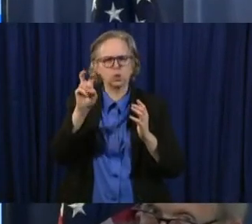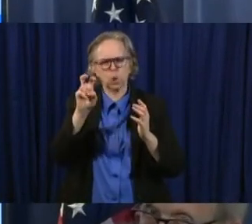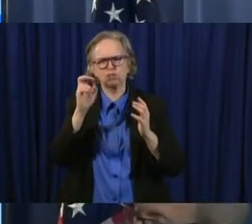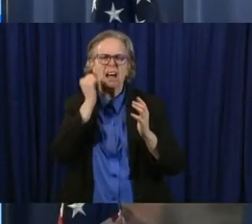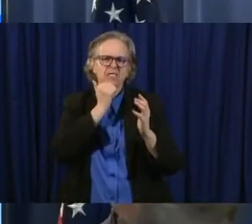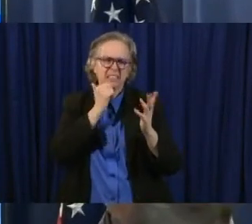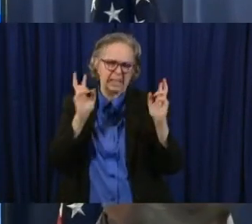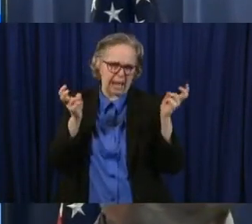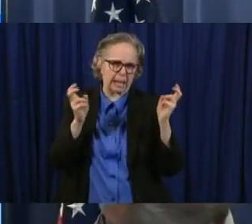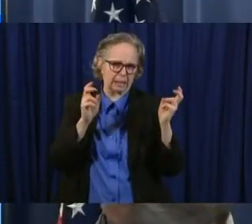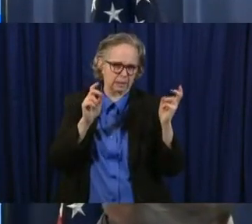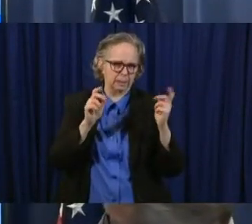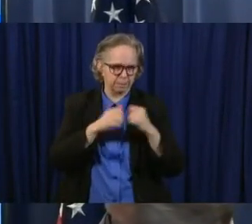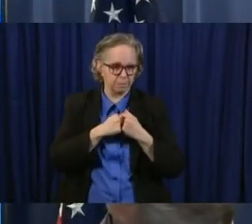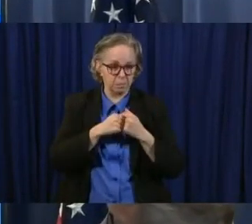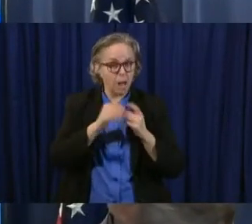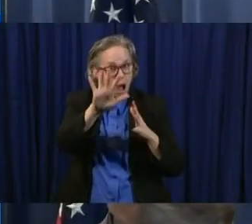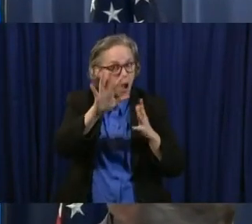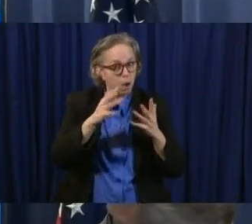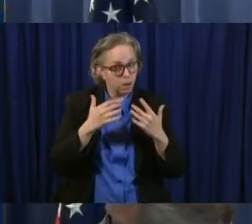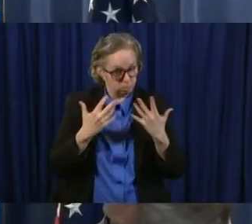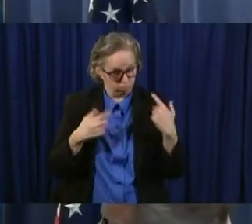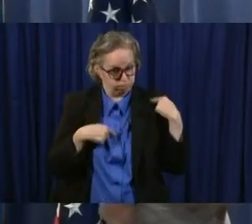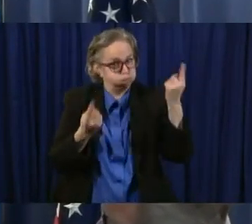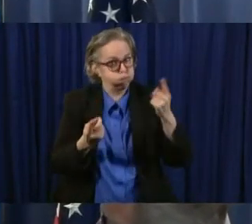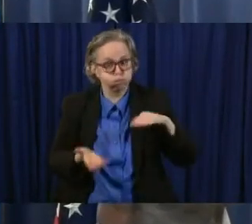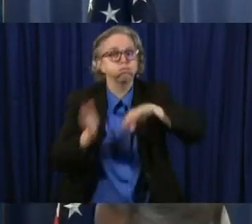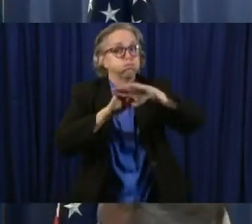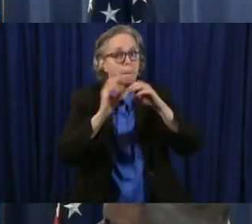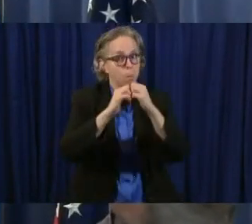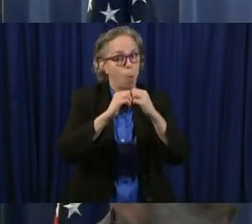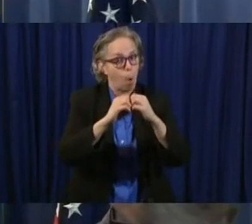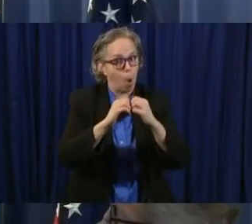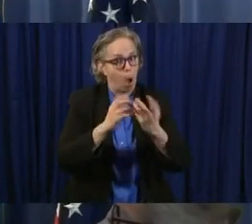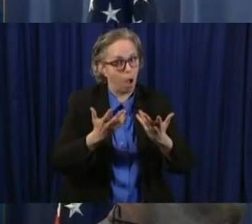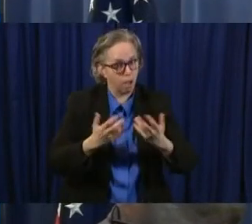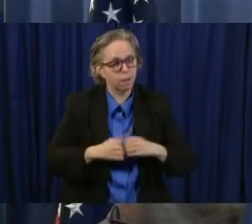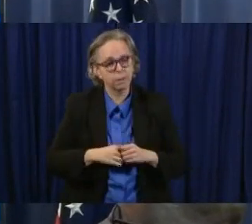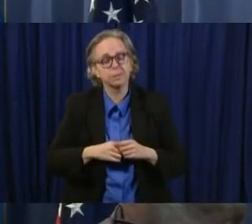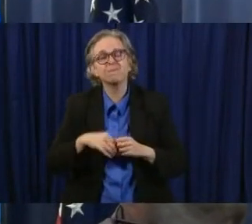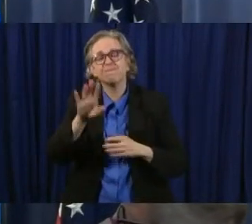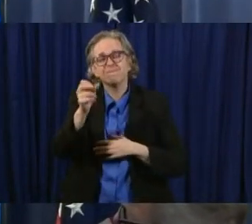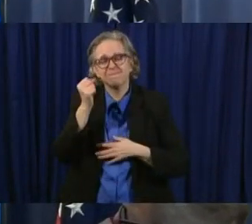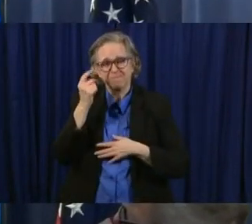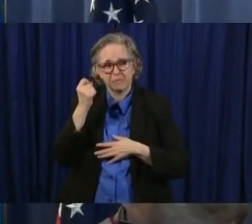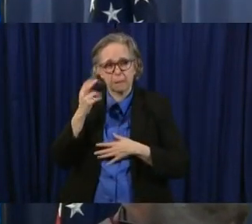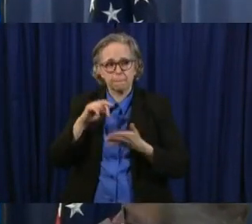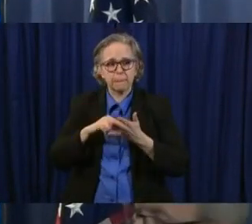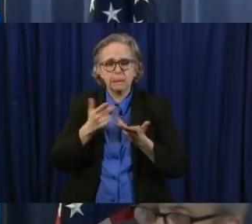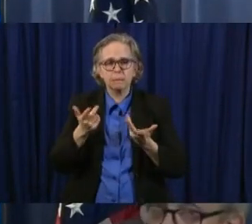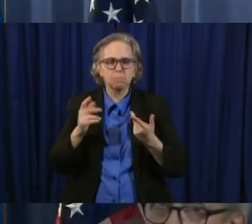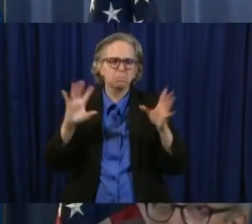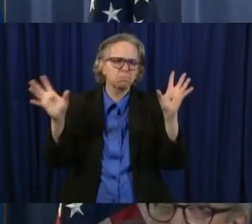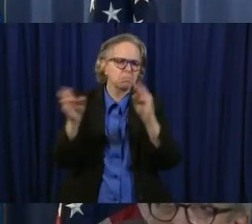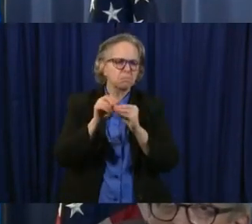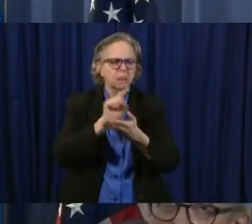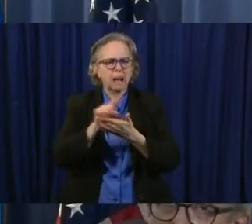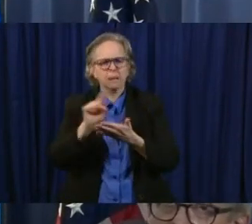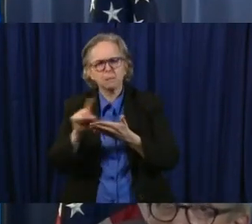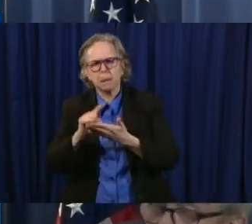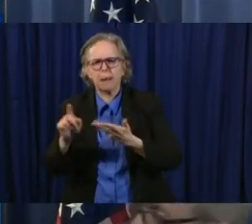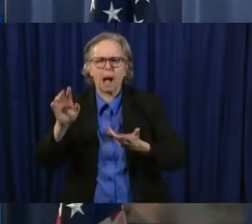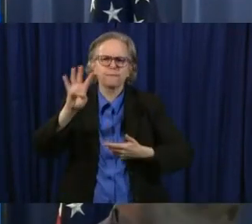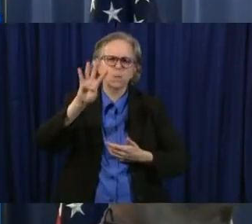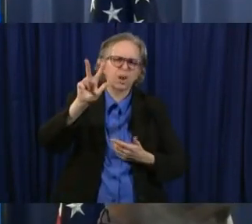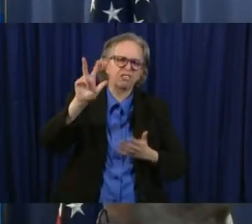above what we've had. Uh, weekly total roughly 43,000. The week beginning